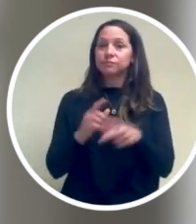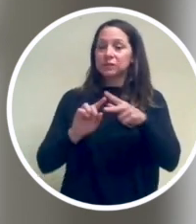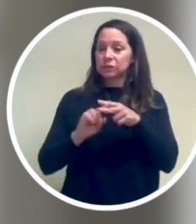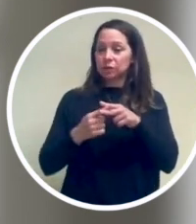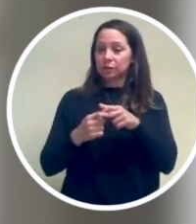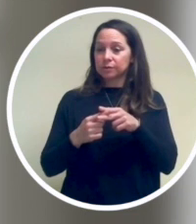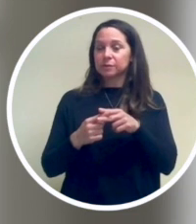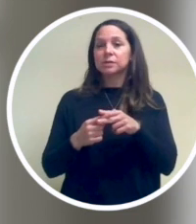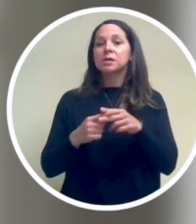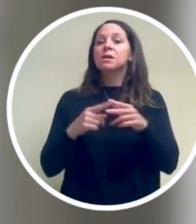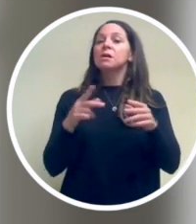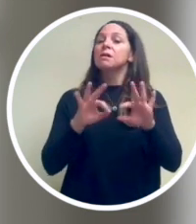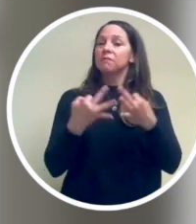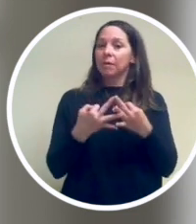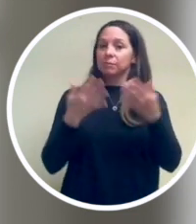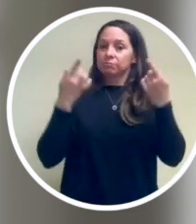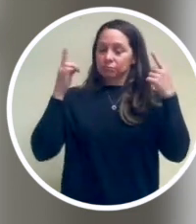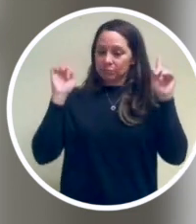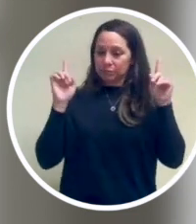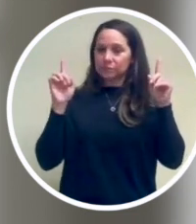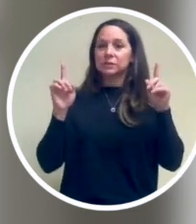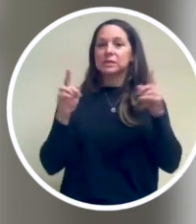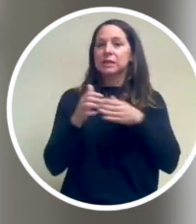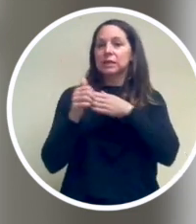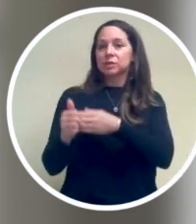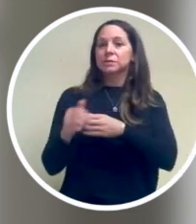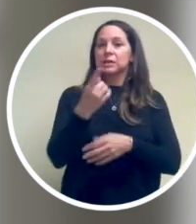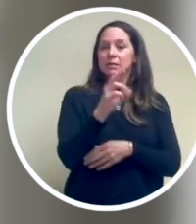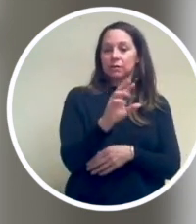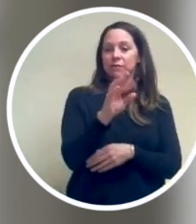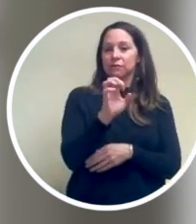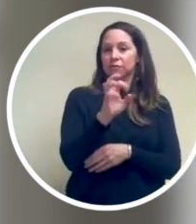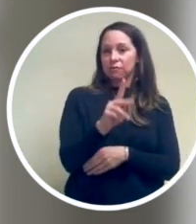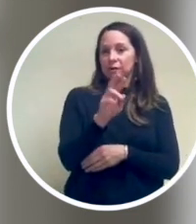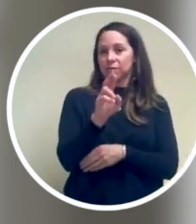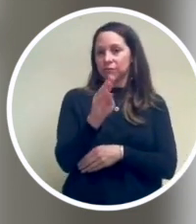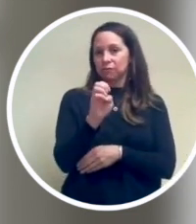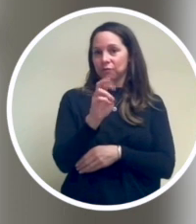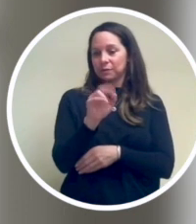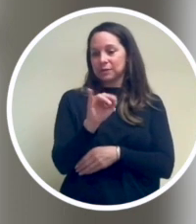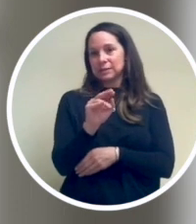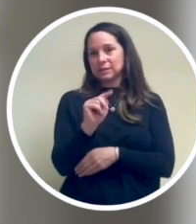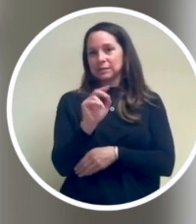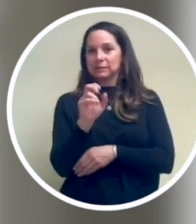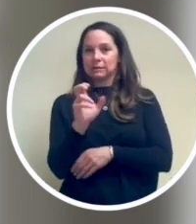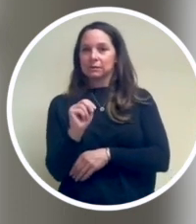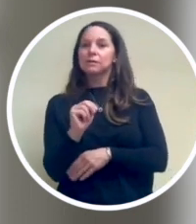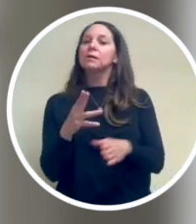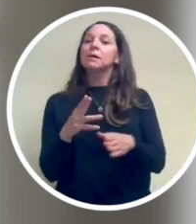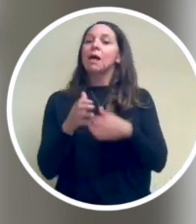also have launched the Family Prosperity Innovation Community under the leadership of Dr. Frank Robinson, our VP of Public Health.